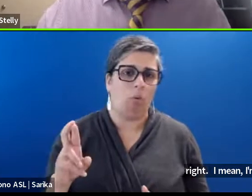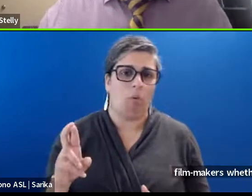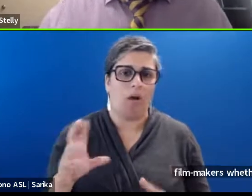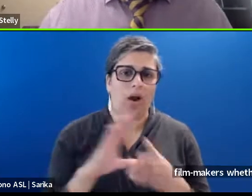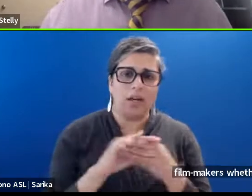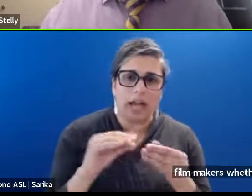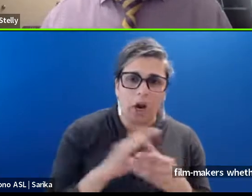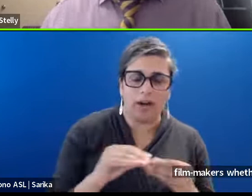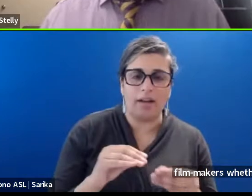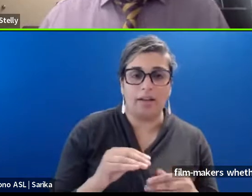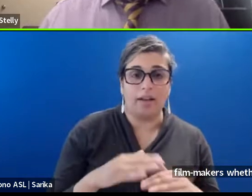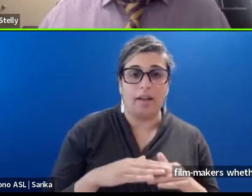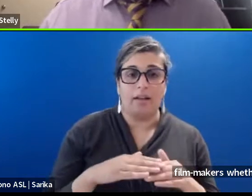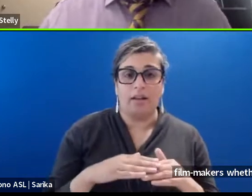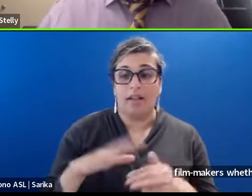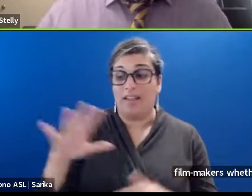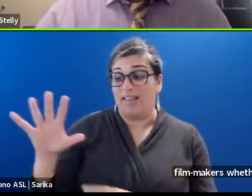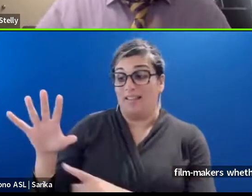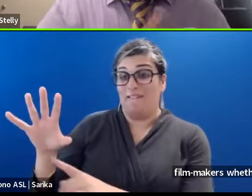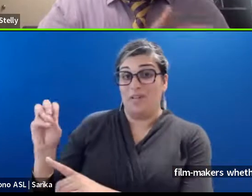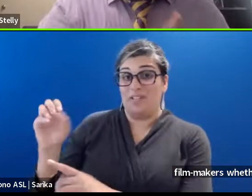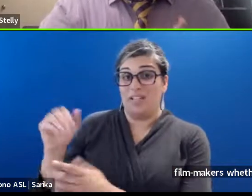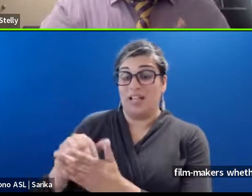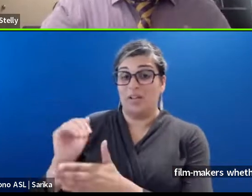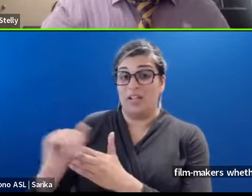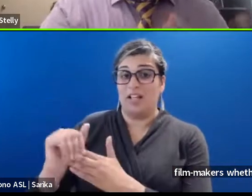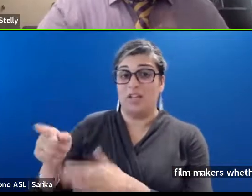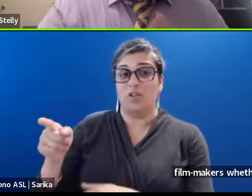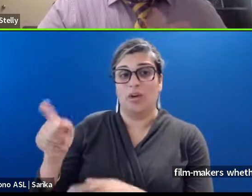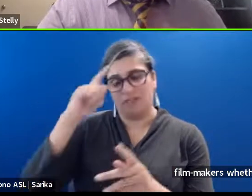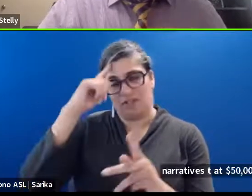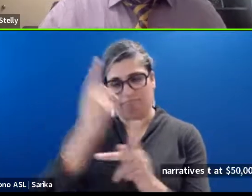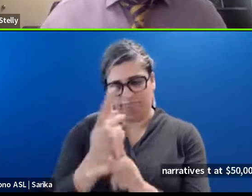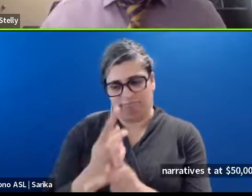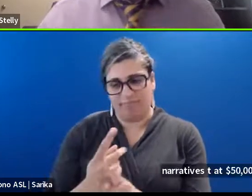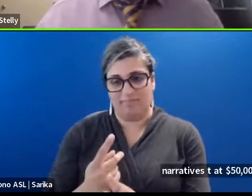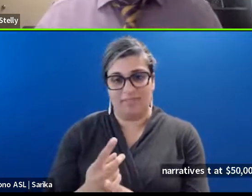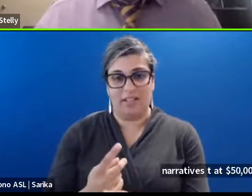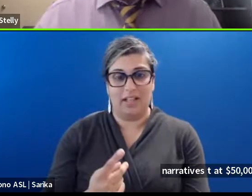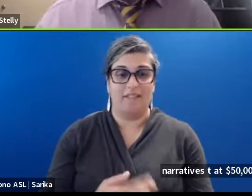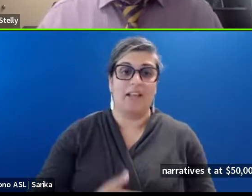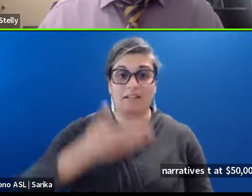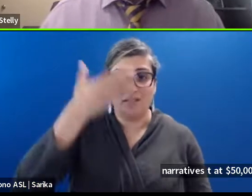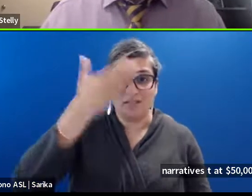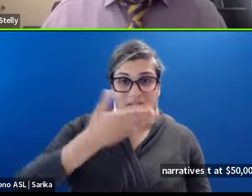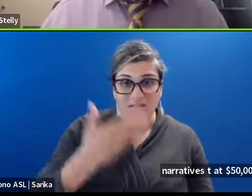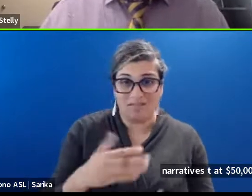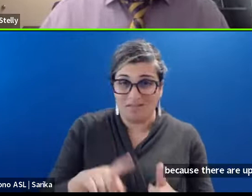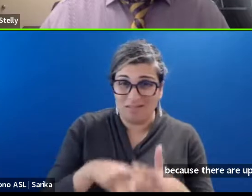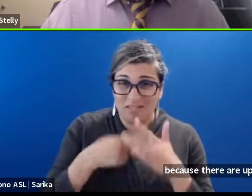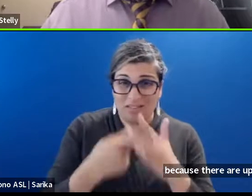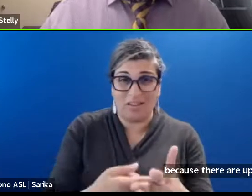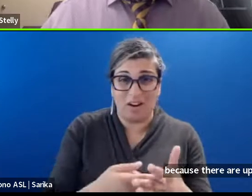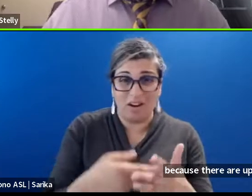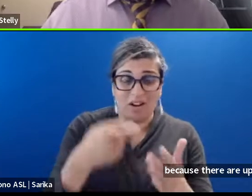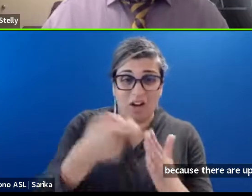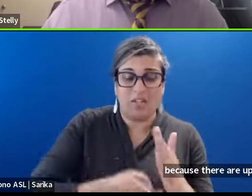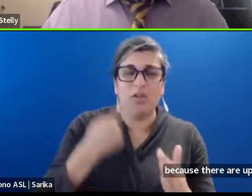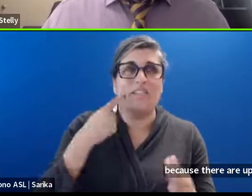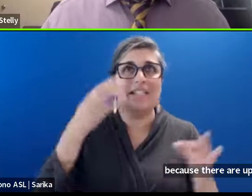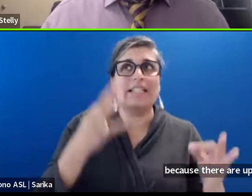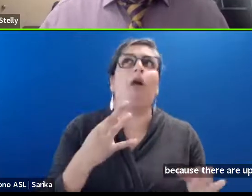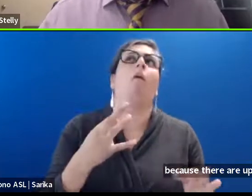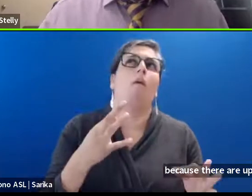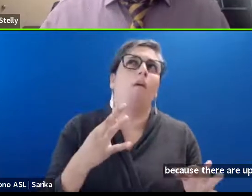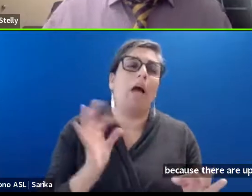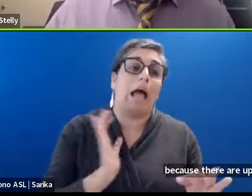$50,000. You have to do the math. Because there are. Upfront costs. And you have to make. That determination. Um. On whether or not.